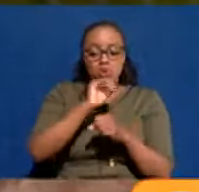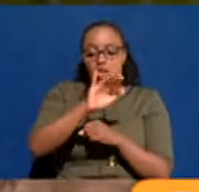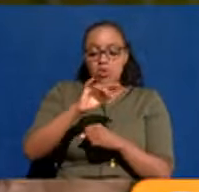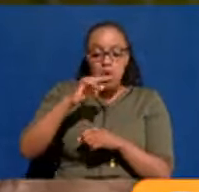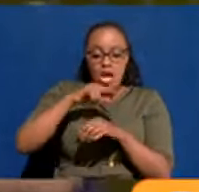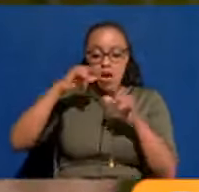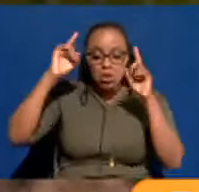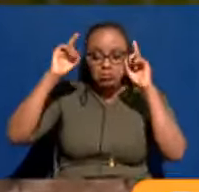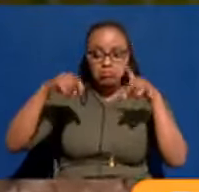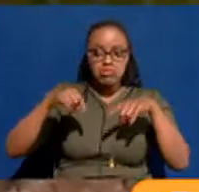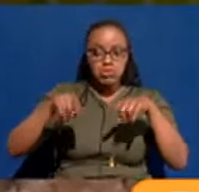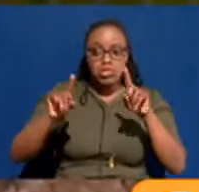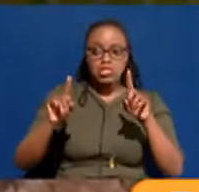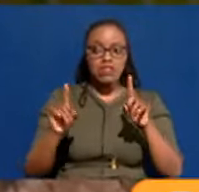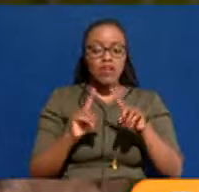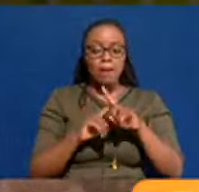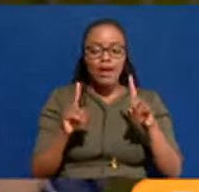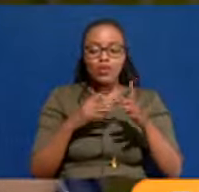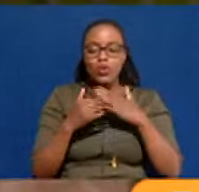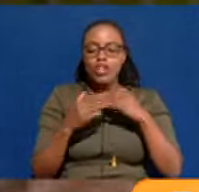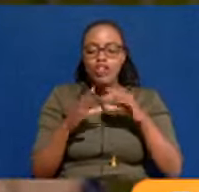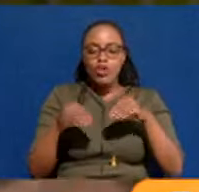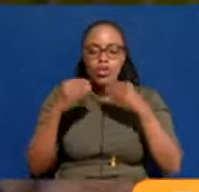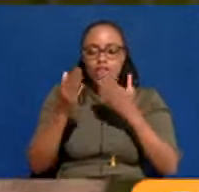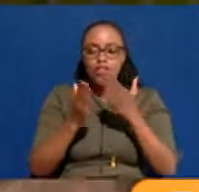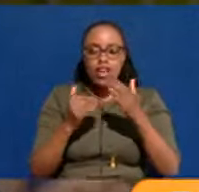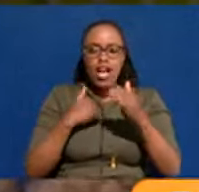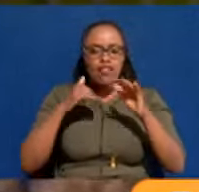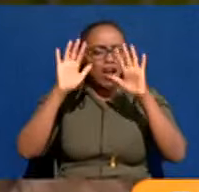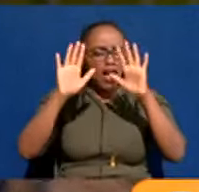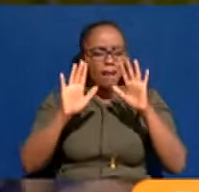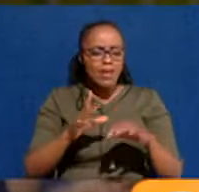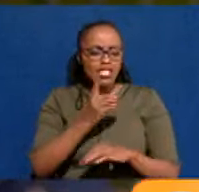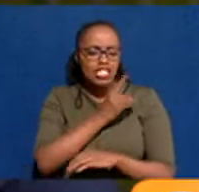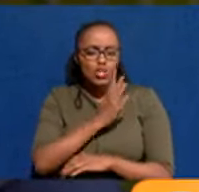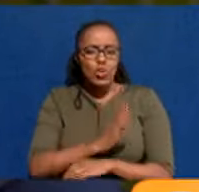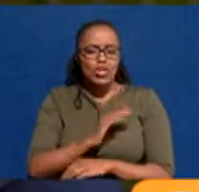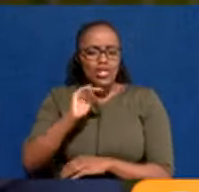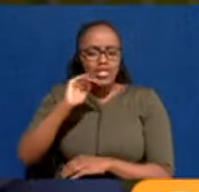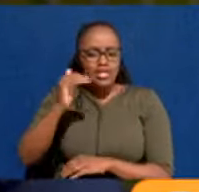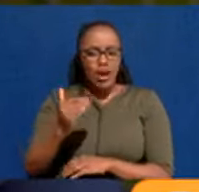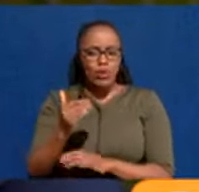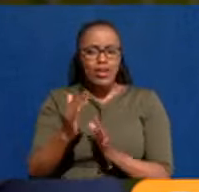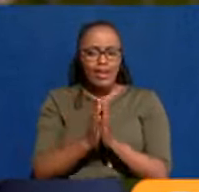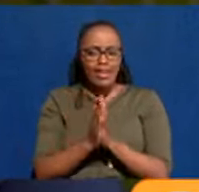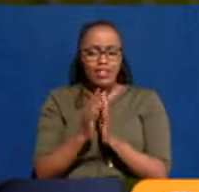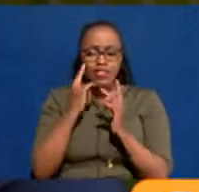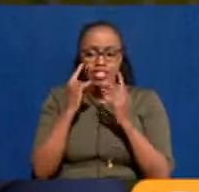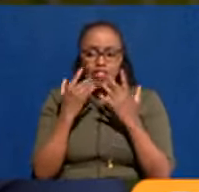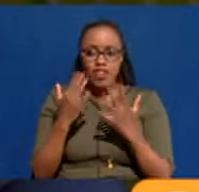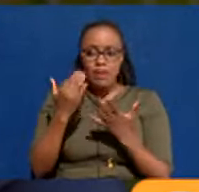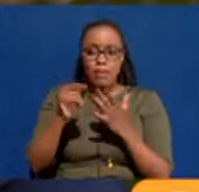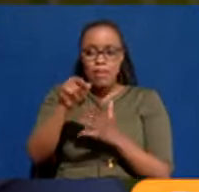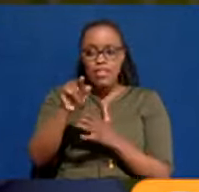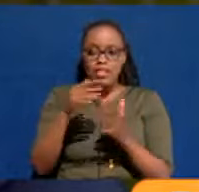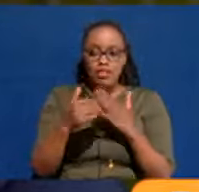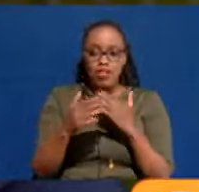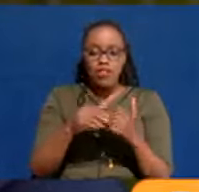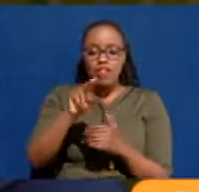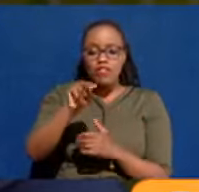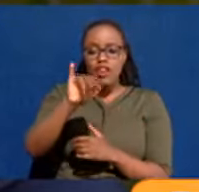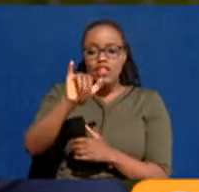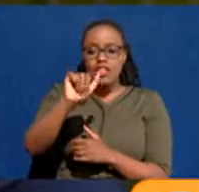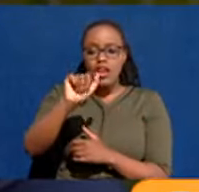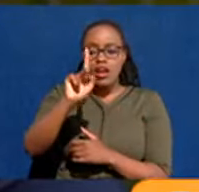that is up to you. But the hours you have to give to the people of Nairobi, and you have amazing, amazing doctors in the city. And you've seen that motivation. So maybe that is what Gwana Nyakundi